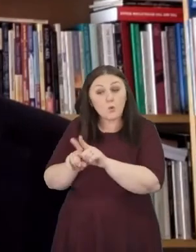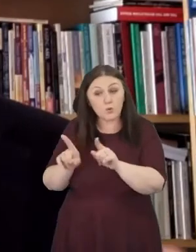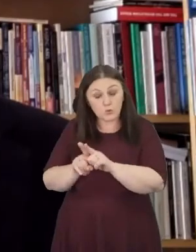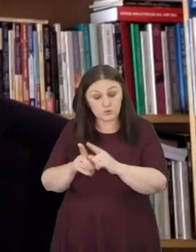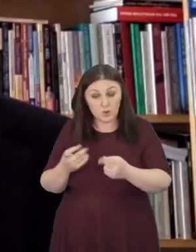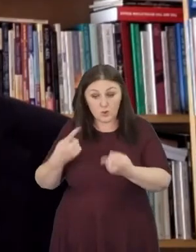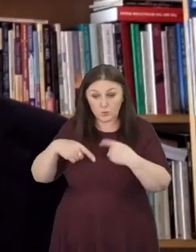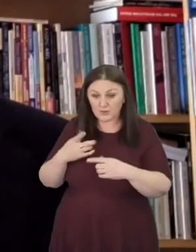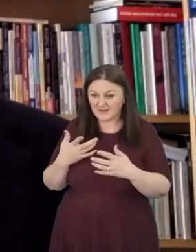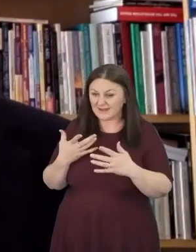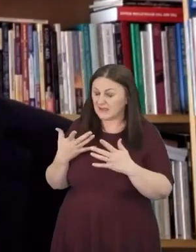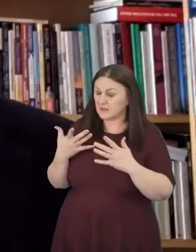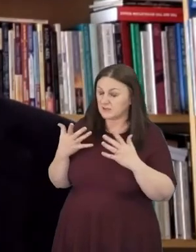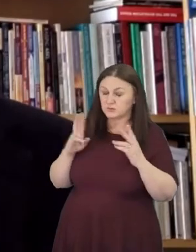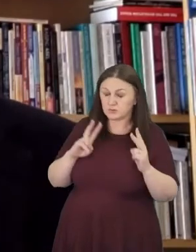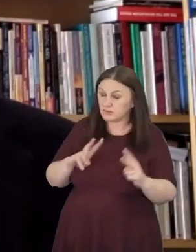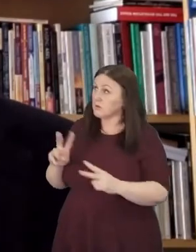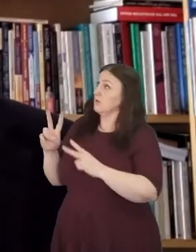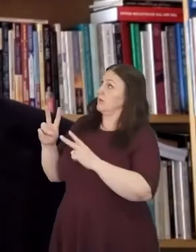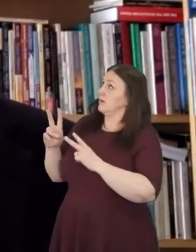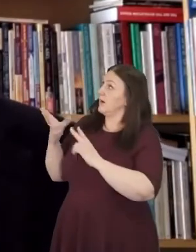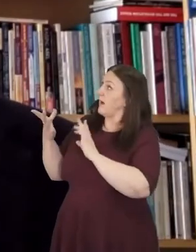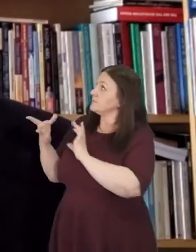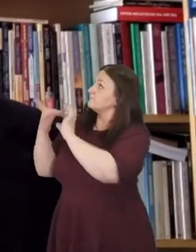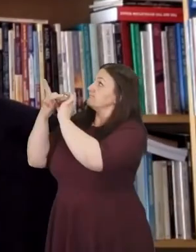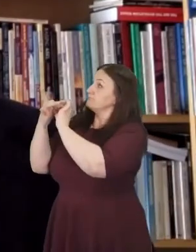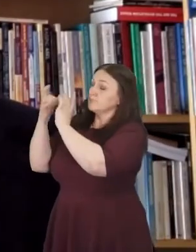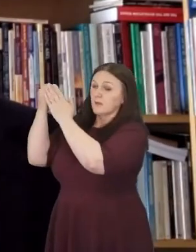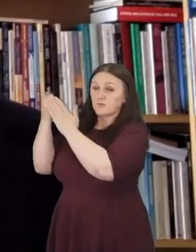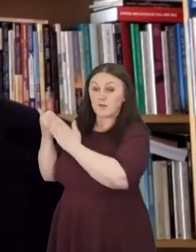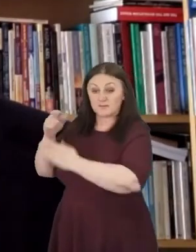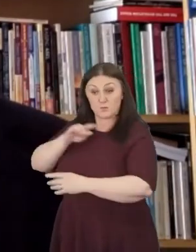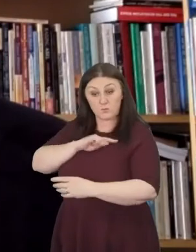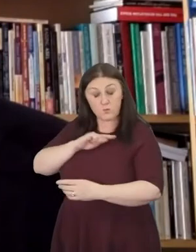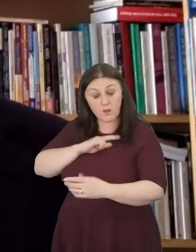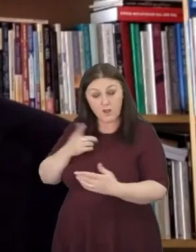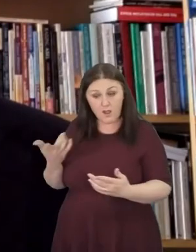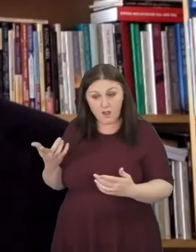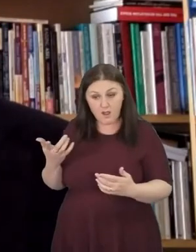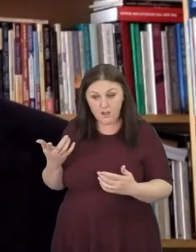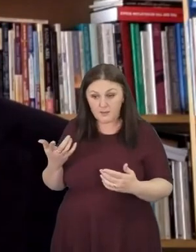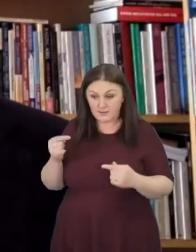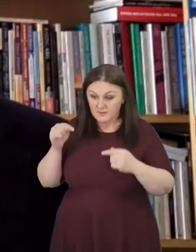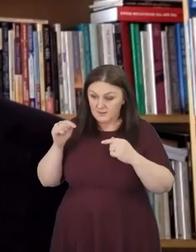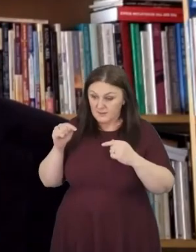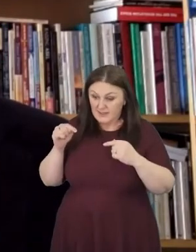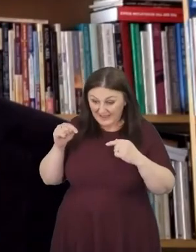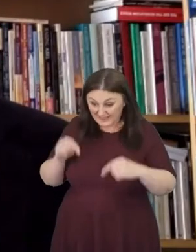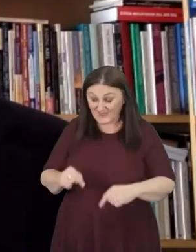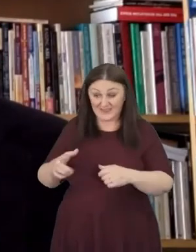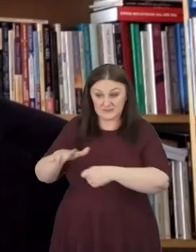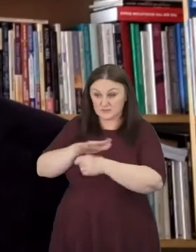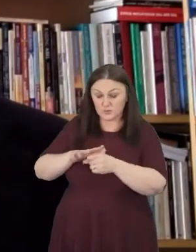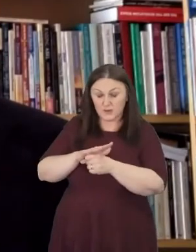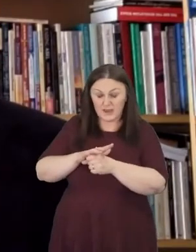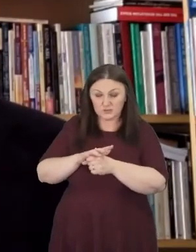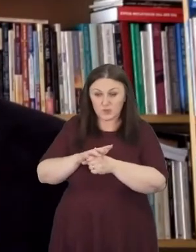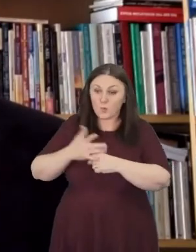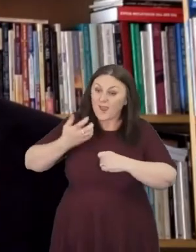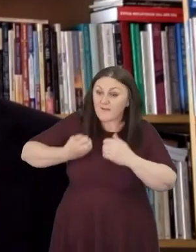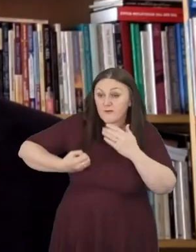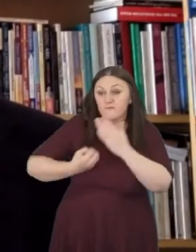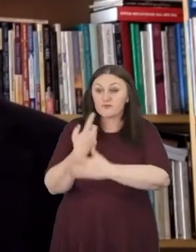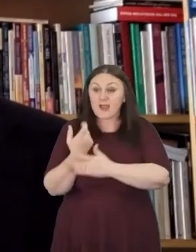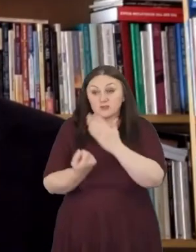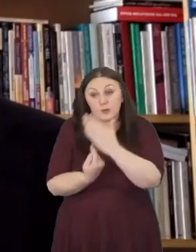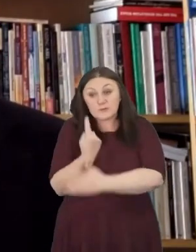finding ourselves in this place presents an opportunity to afresh discern who we are